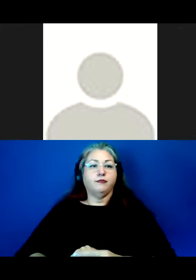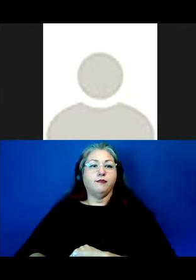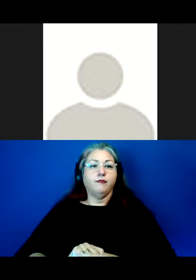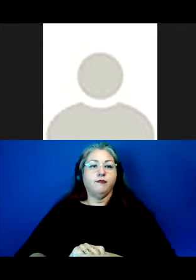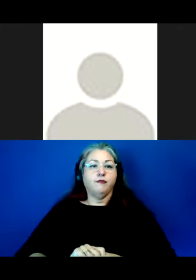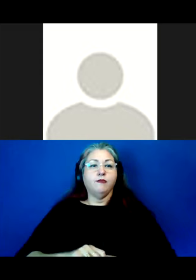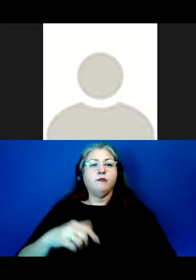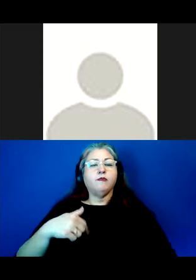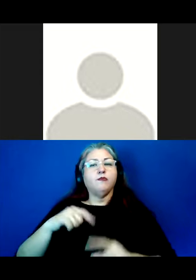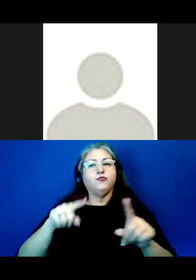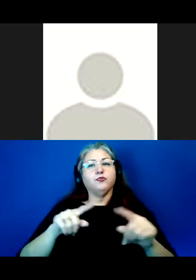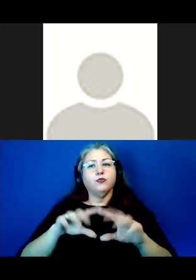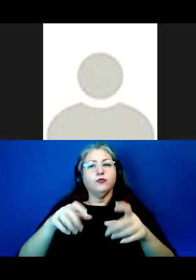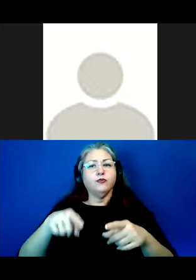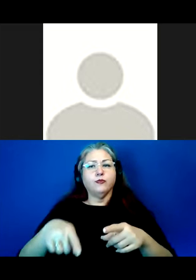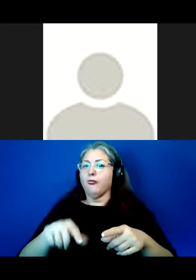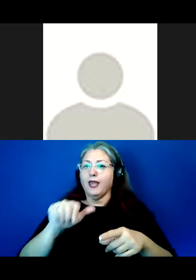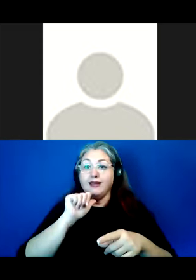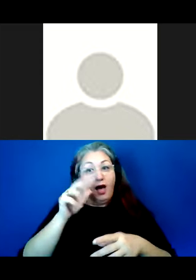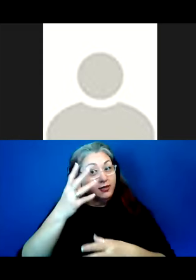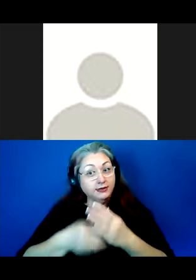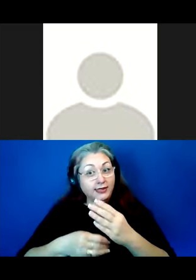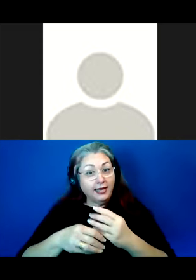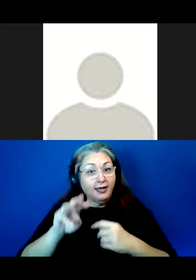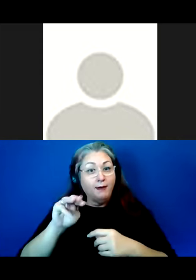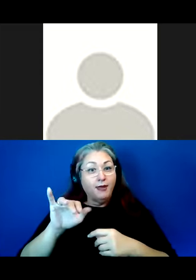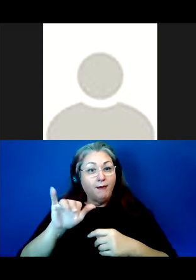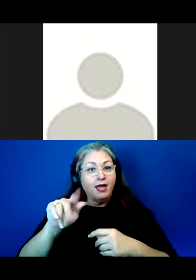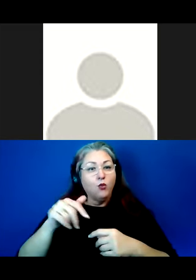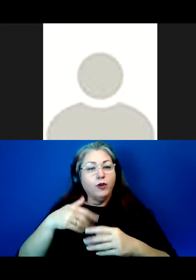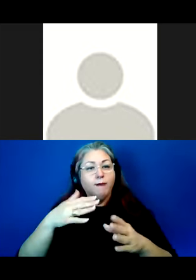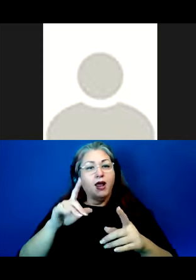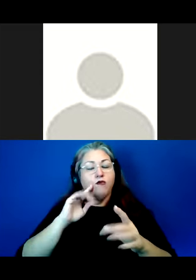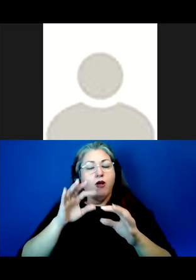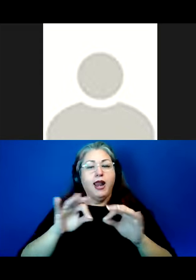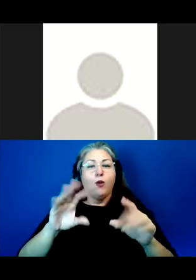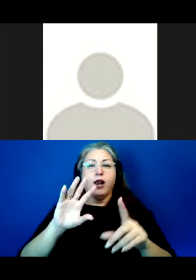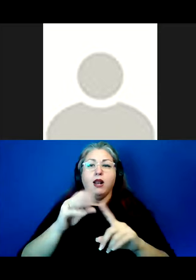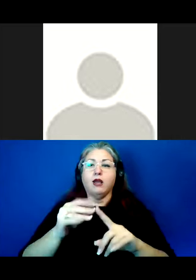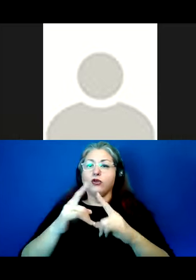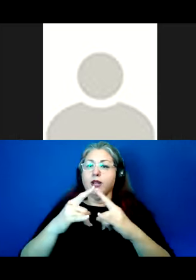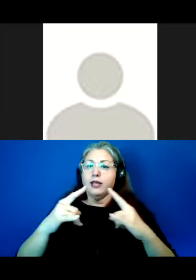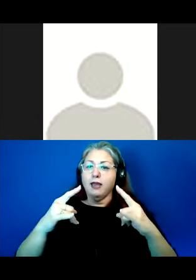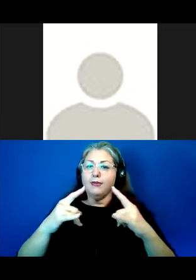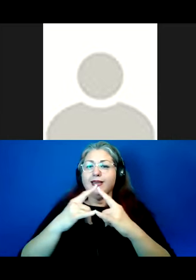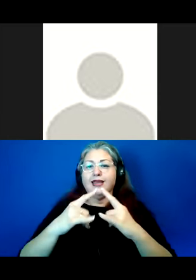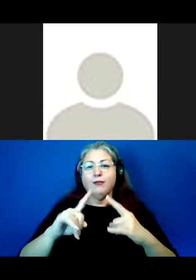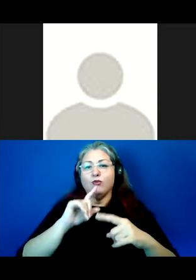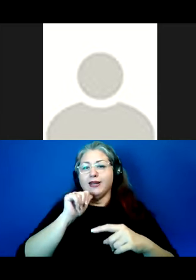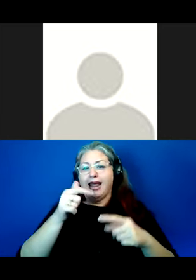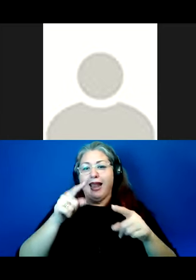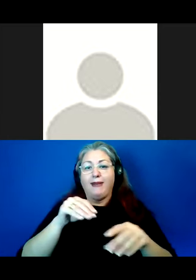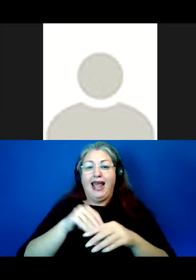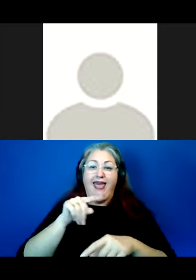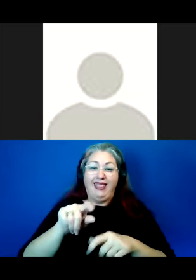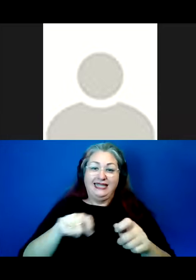I was there with a group of non-extinct Miyameake, and we were preparing for a language and culture camp. The camp wasn't actually taking place at this